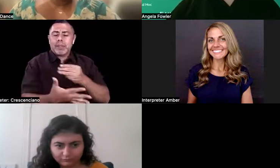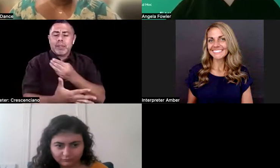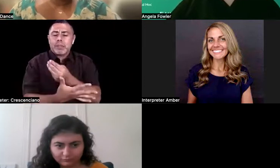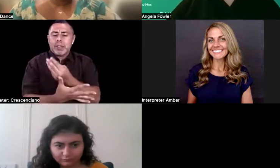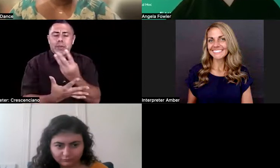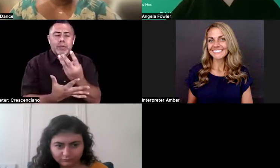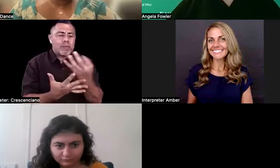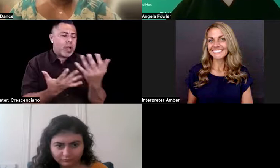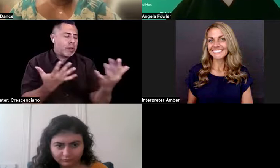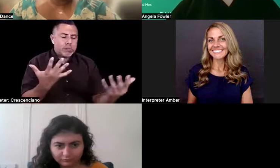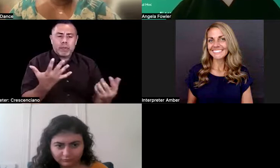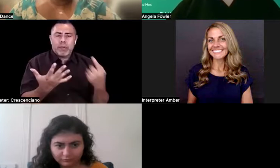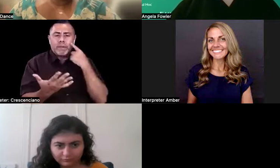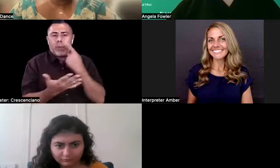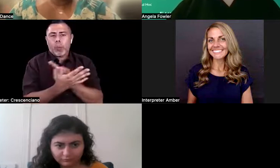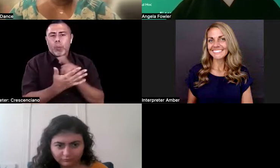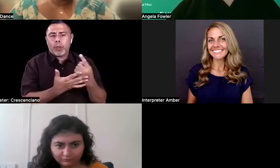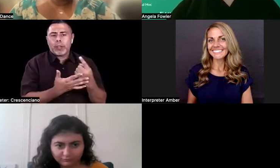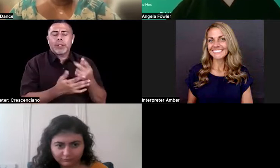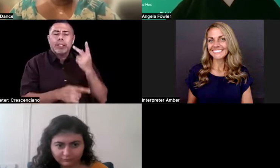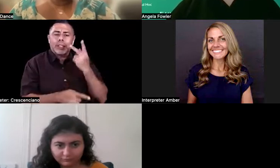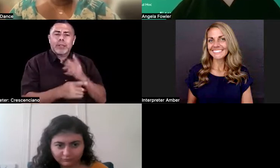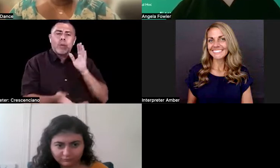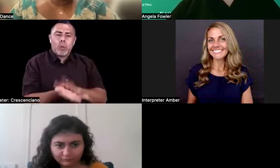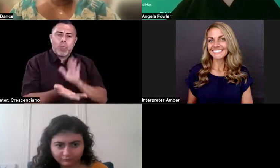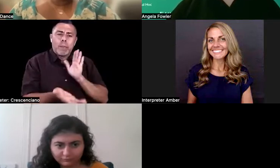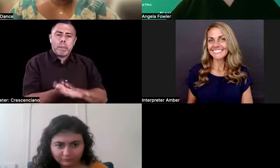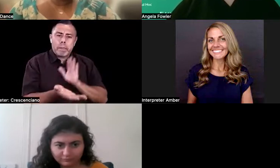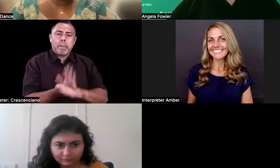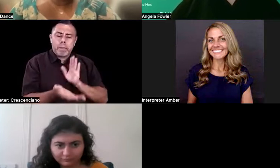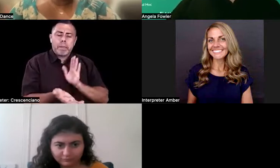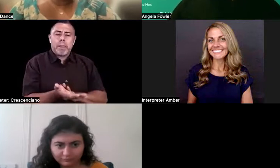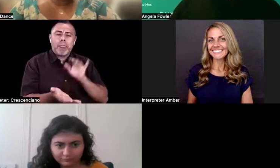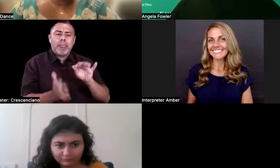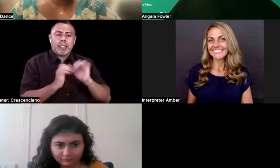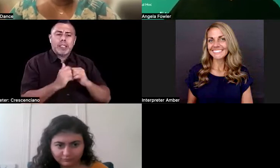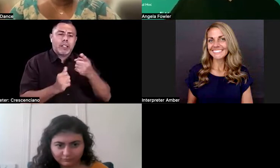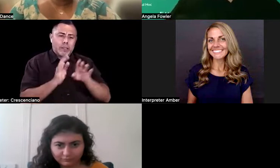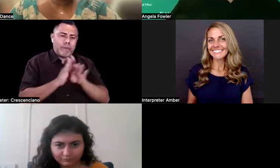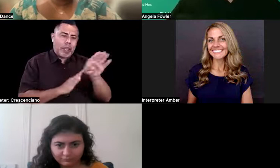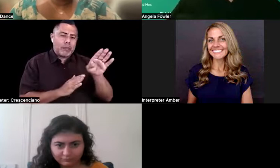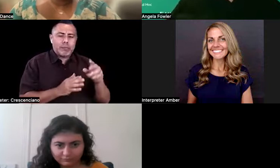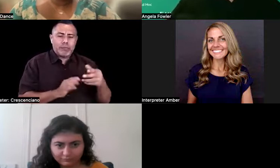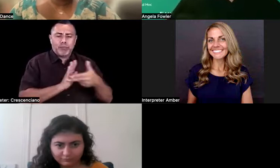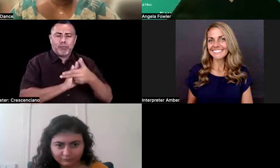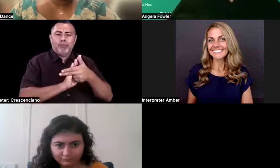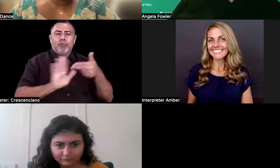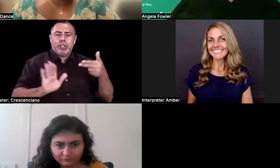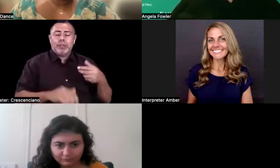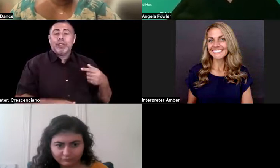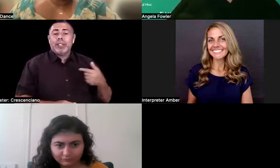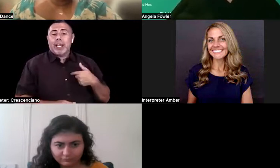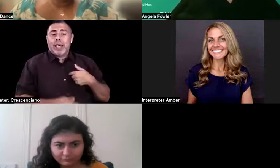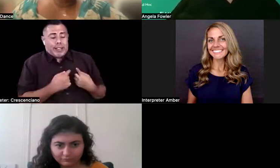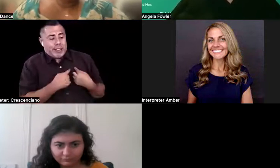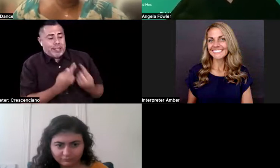the rhythm going. And like, I mean, that's how you develop a brand, things like that. Um, I've been doing a thing called dear disability, kind